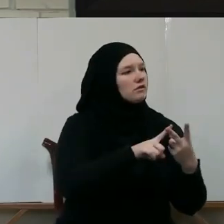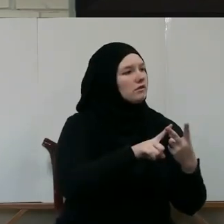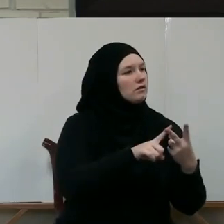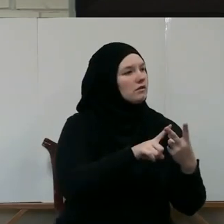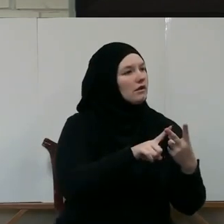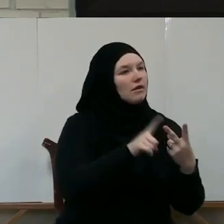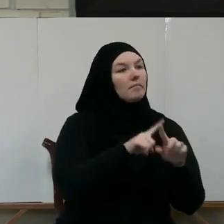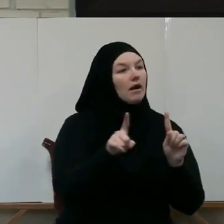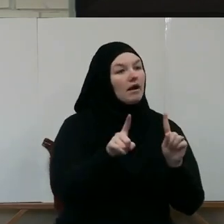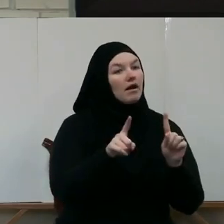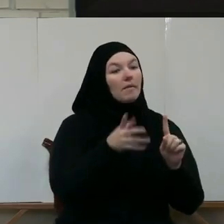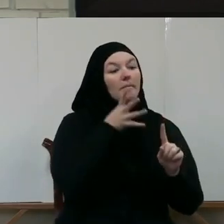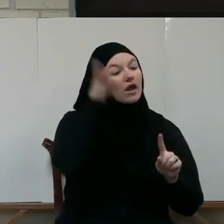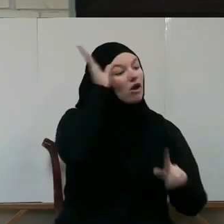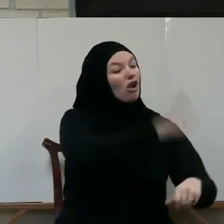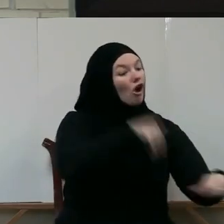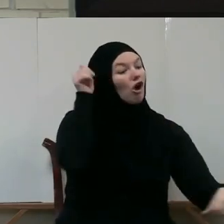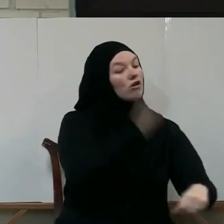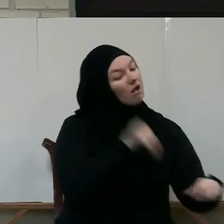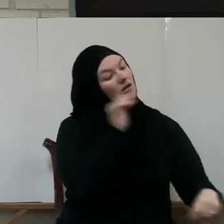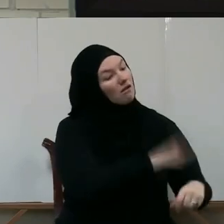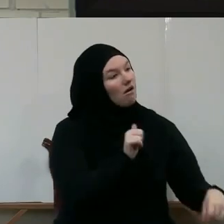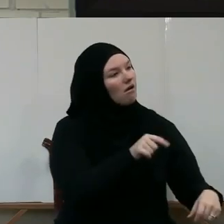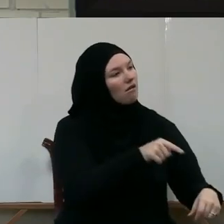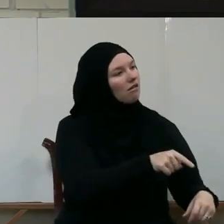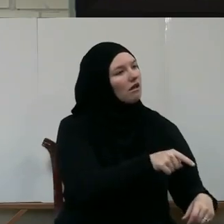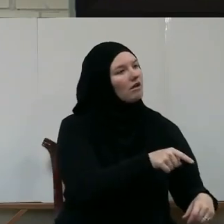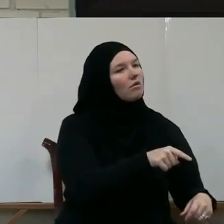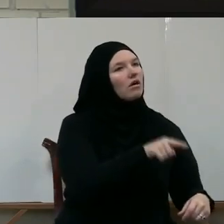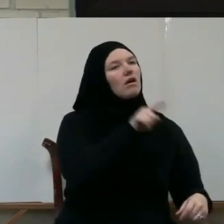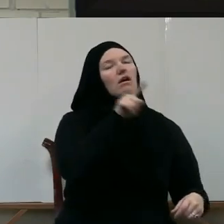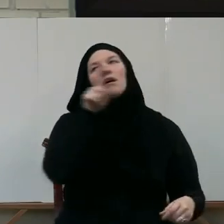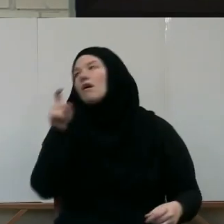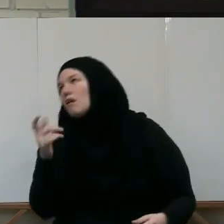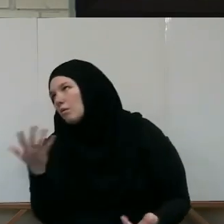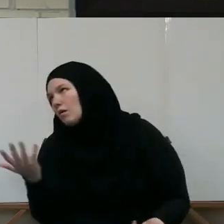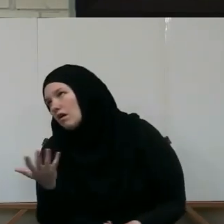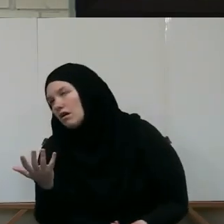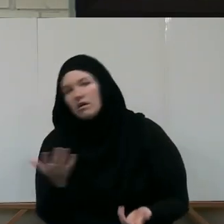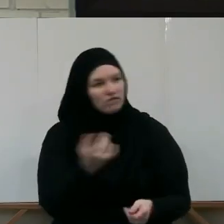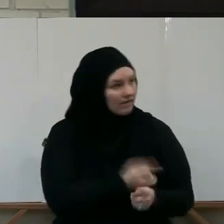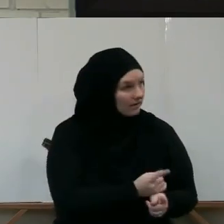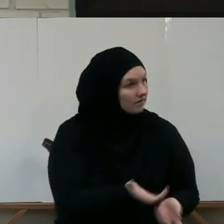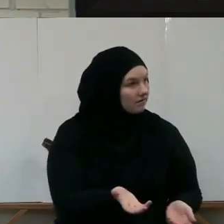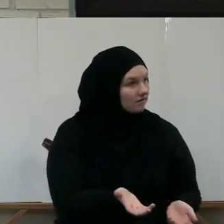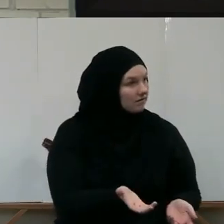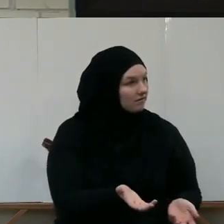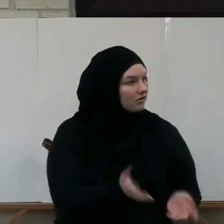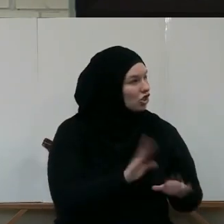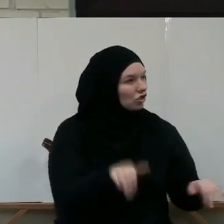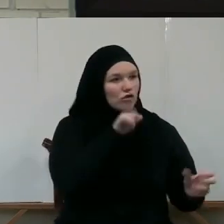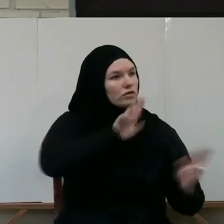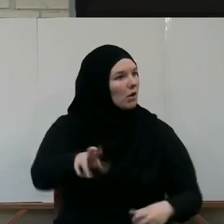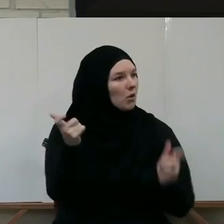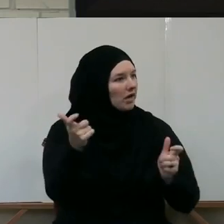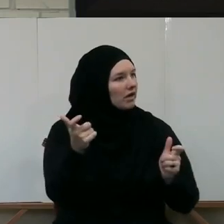call Right? They are reluctant to answer Lest they will ask them to do something Right? And Allah says